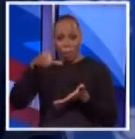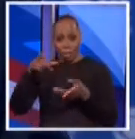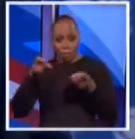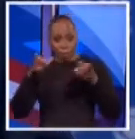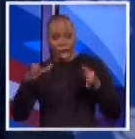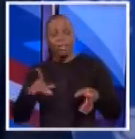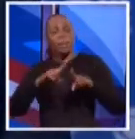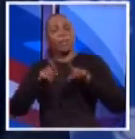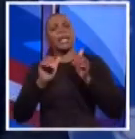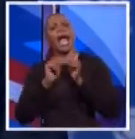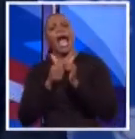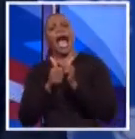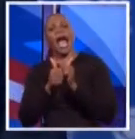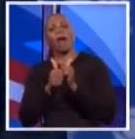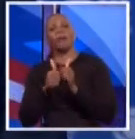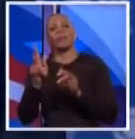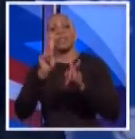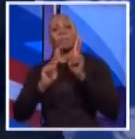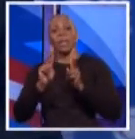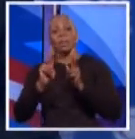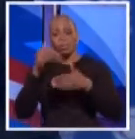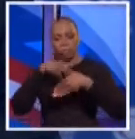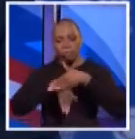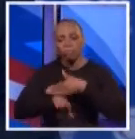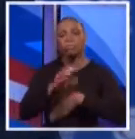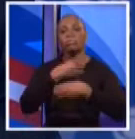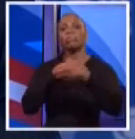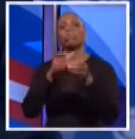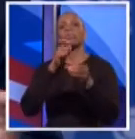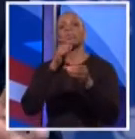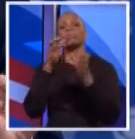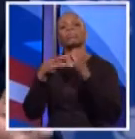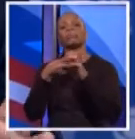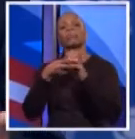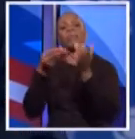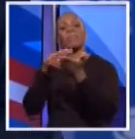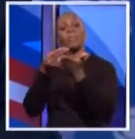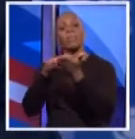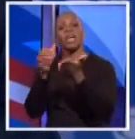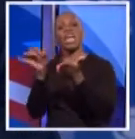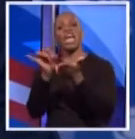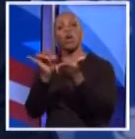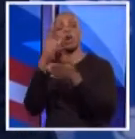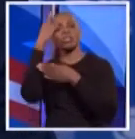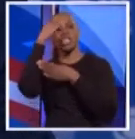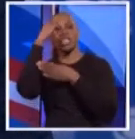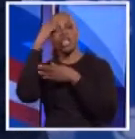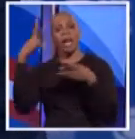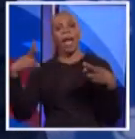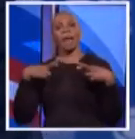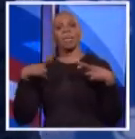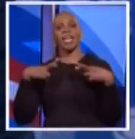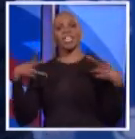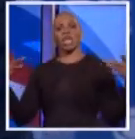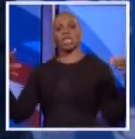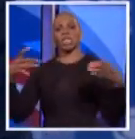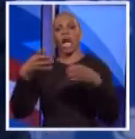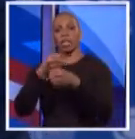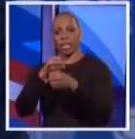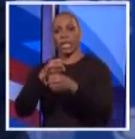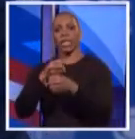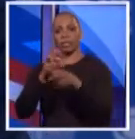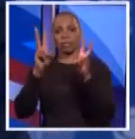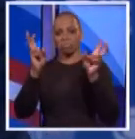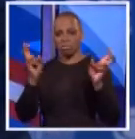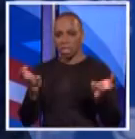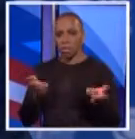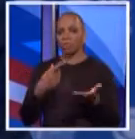we have to bring people into our office that can save the money and also consider pension consolidation. These are the issues I'm going to work on.